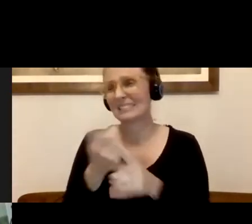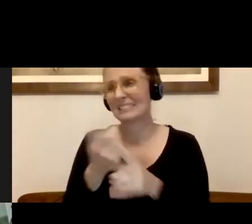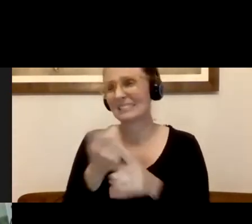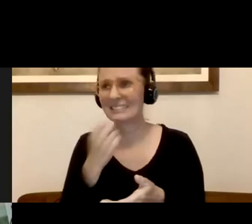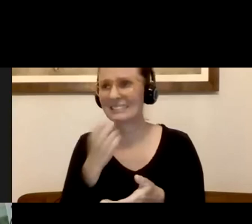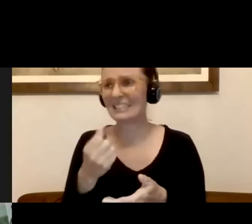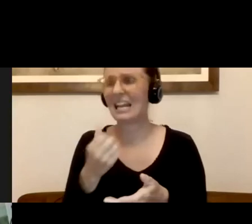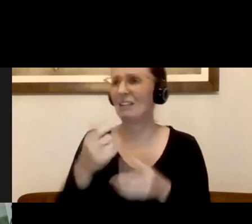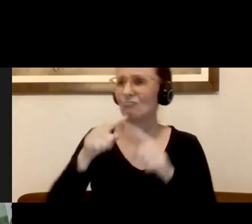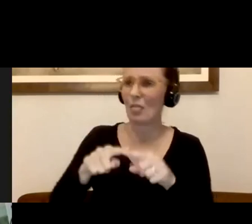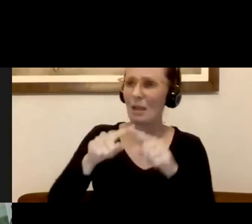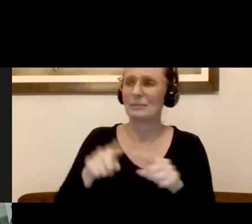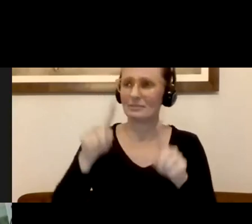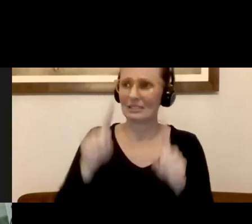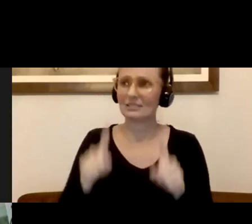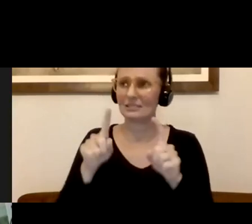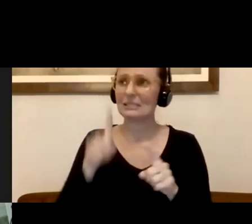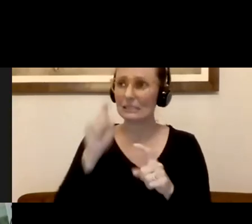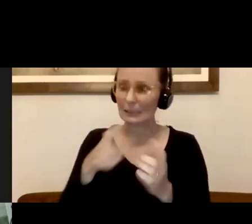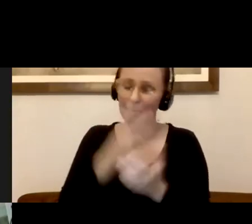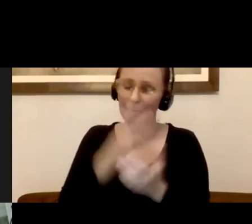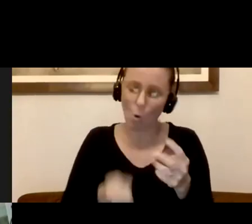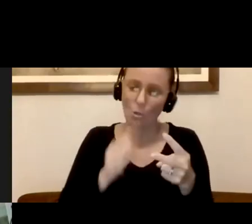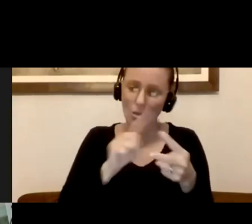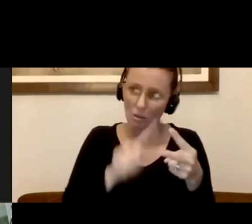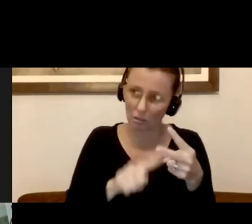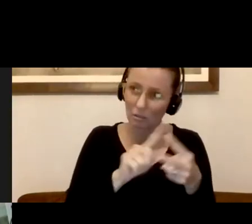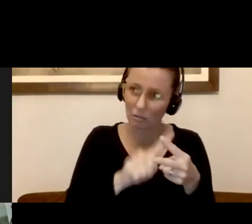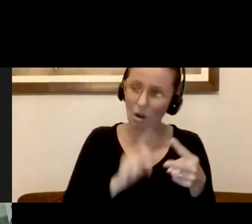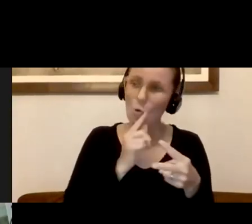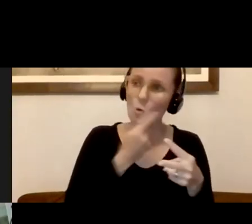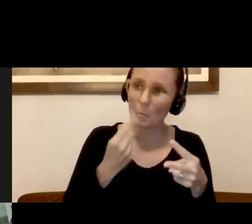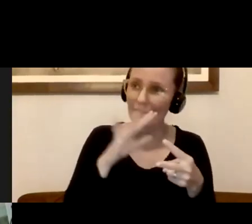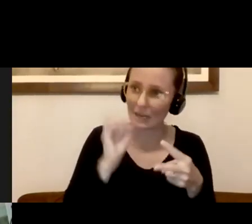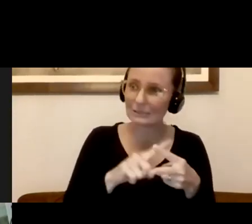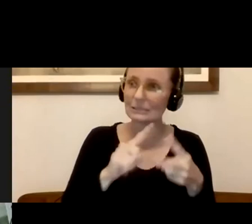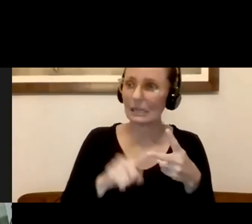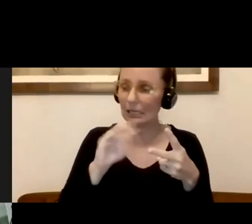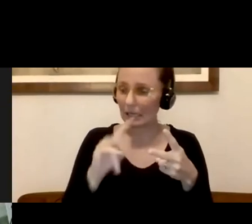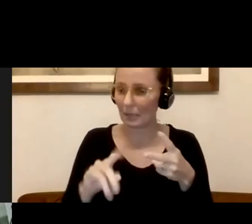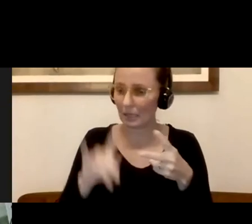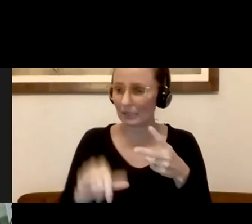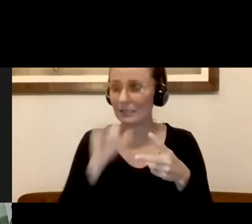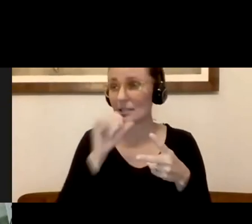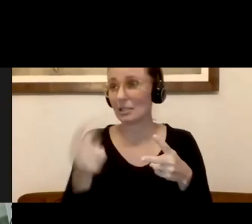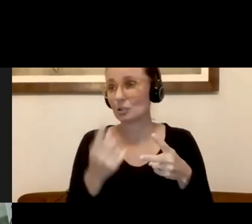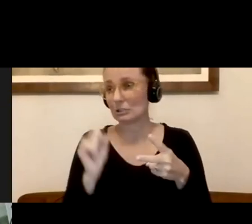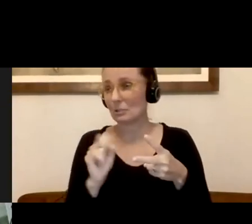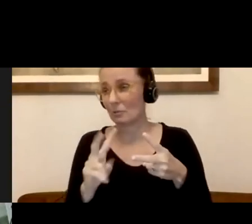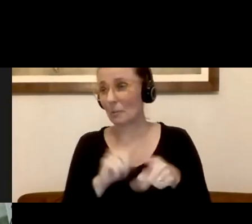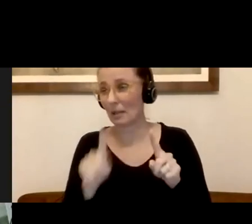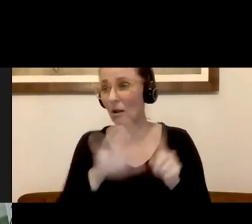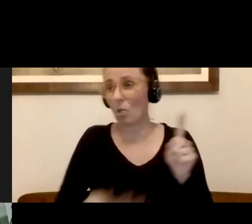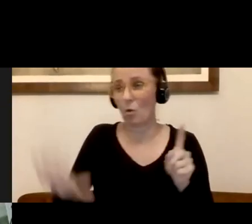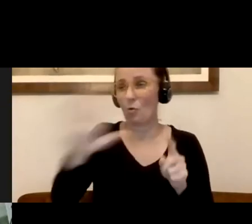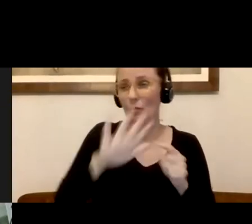viral tests on their own. We need a combination of both and not just in some of them, but regionally across the Commonwealth in the country to understand, you know, how